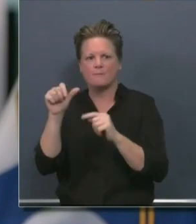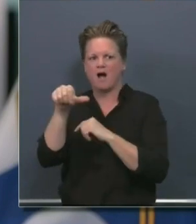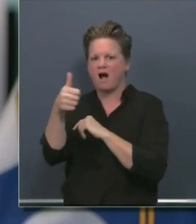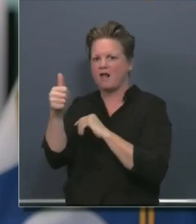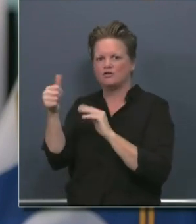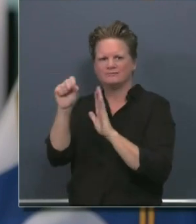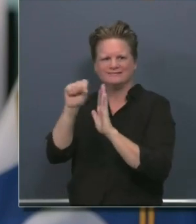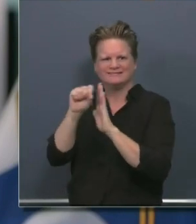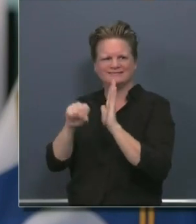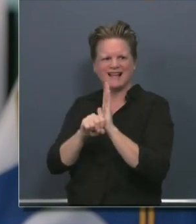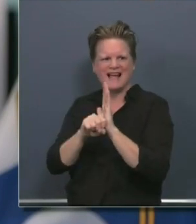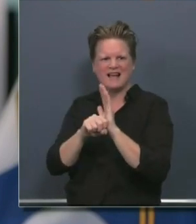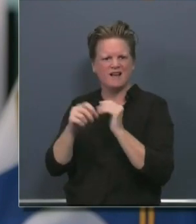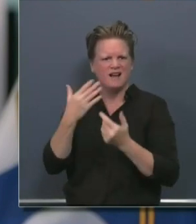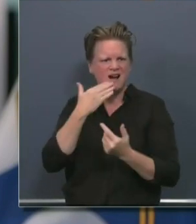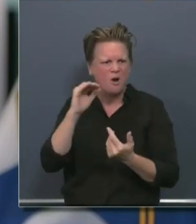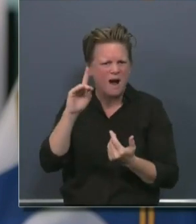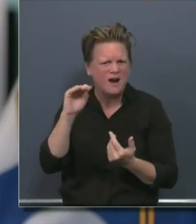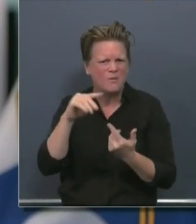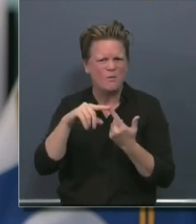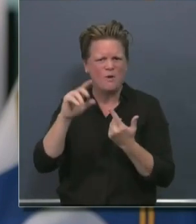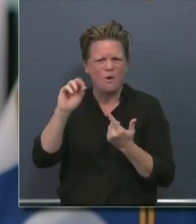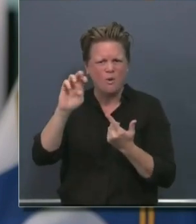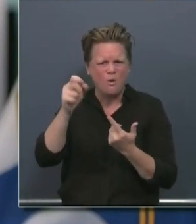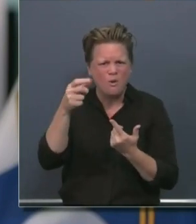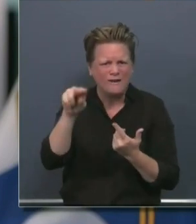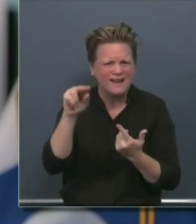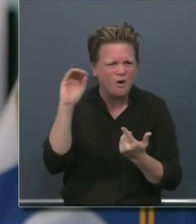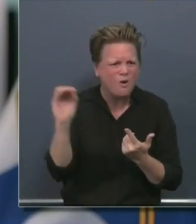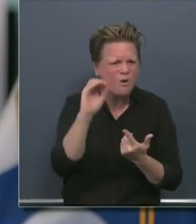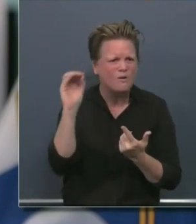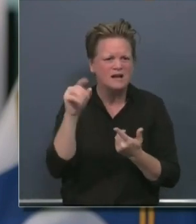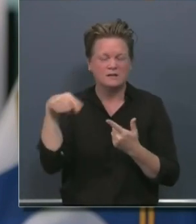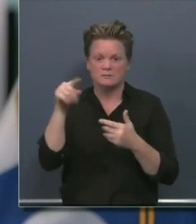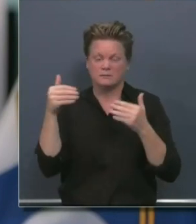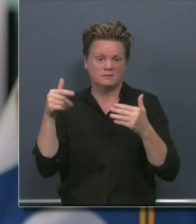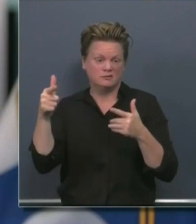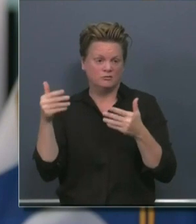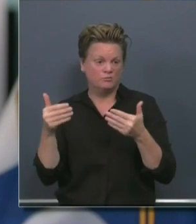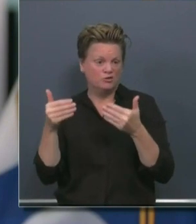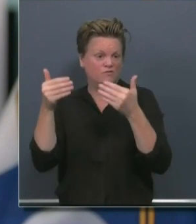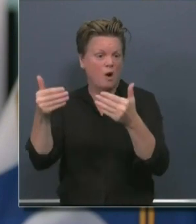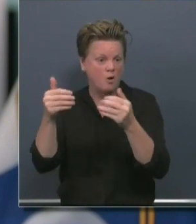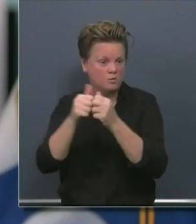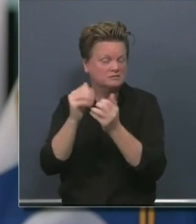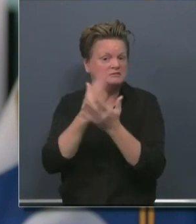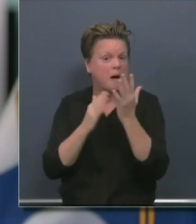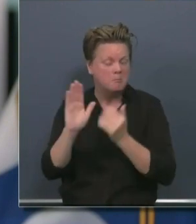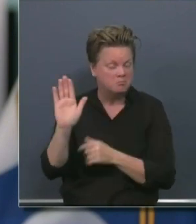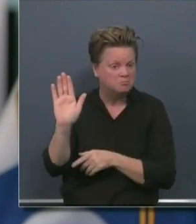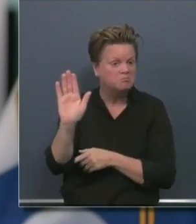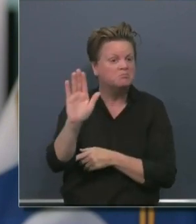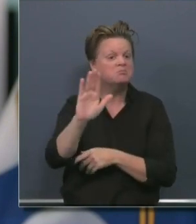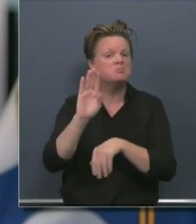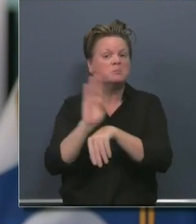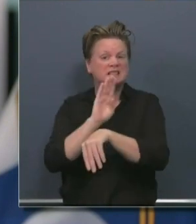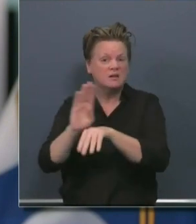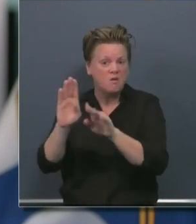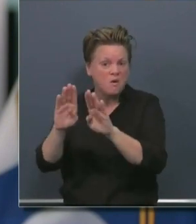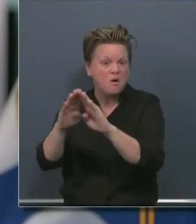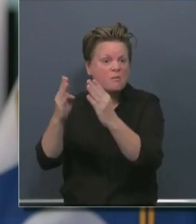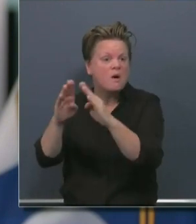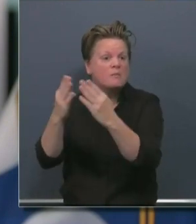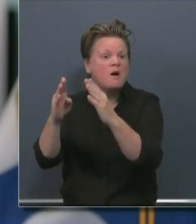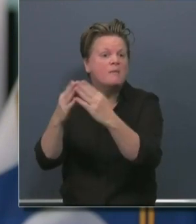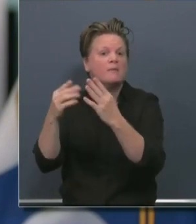points on our regional variation plan, uh, that they had moved forward with that, uh, we are moving forward with as well as just examples